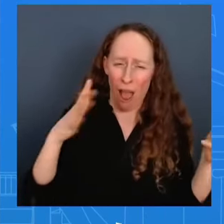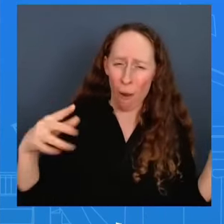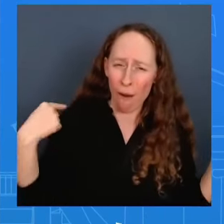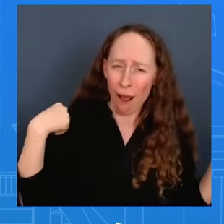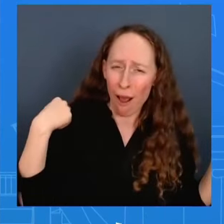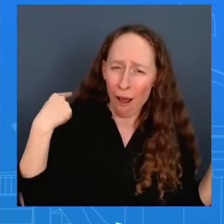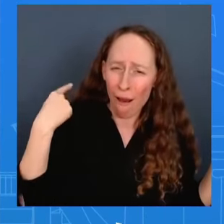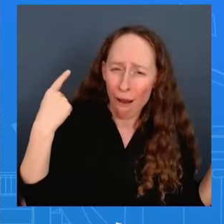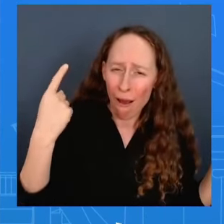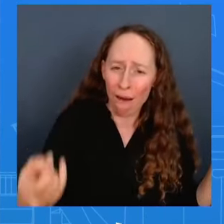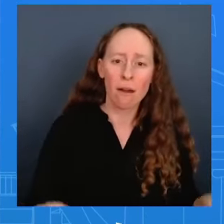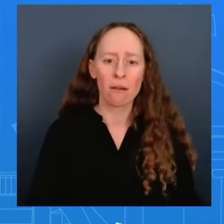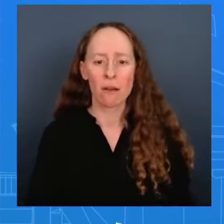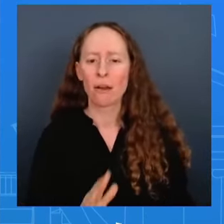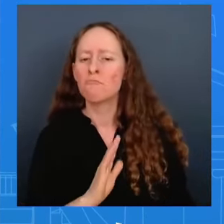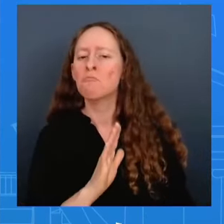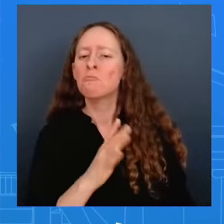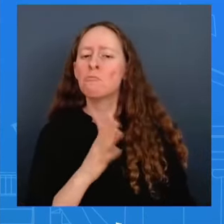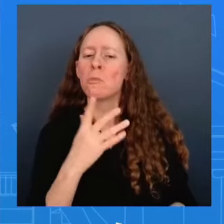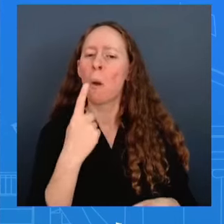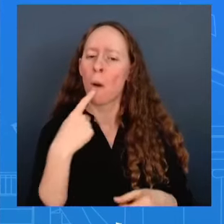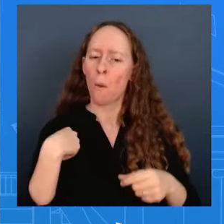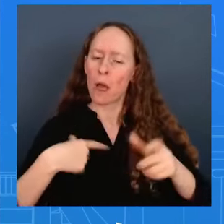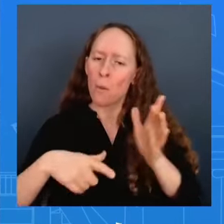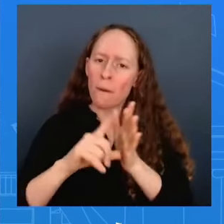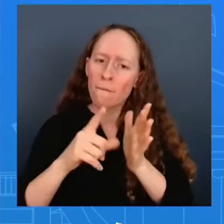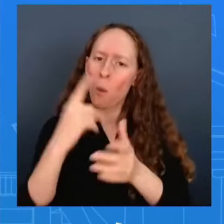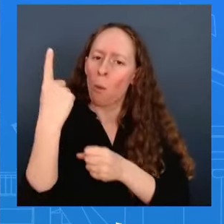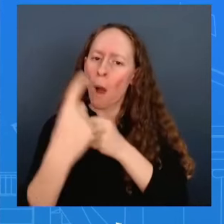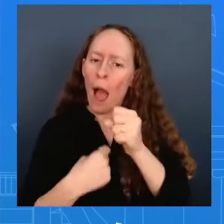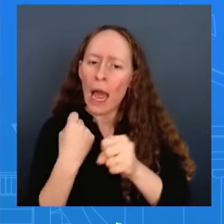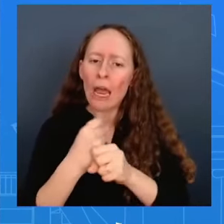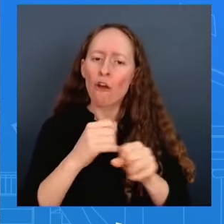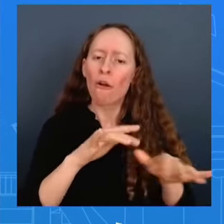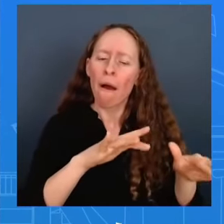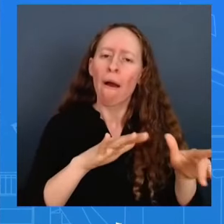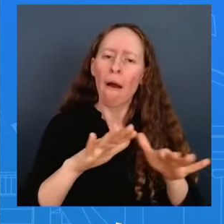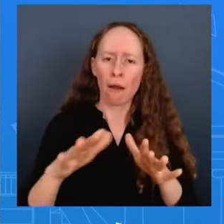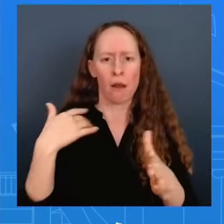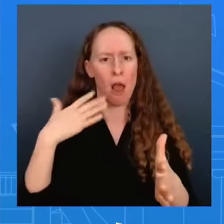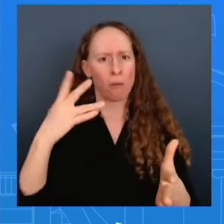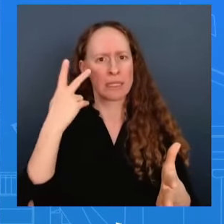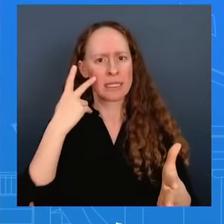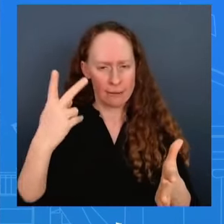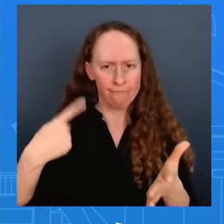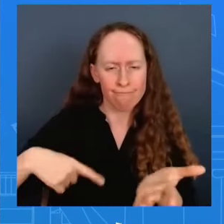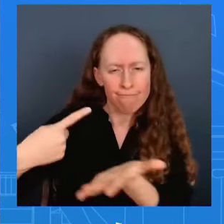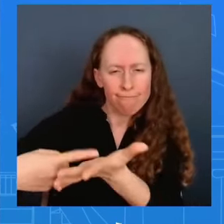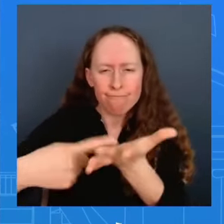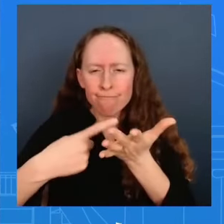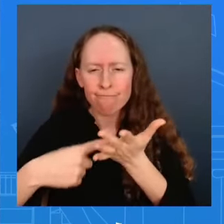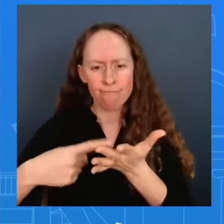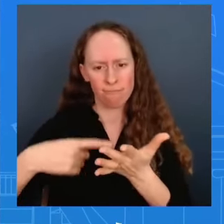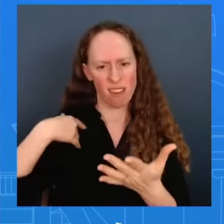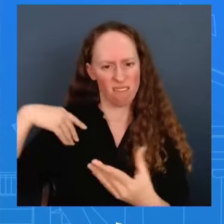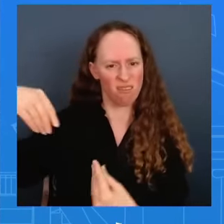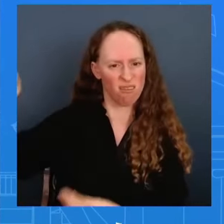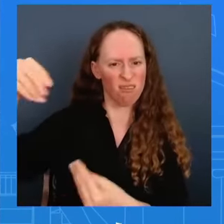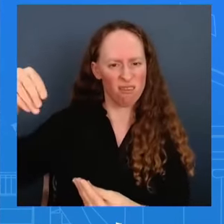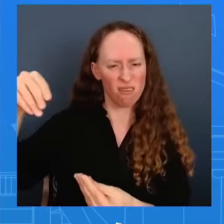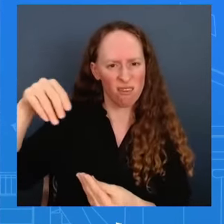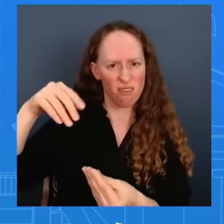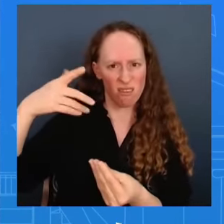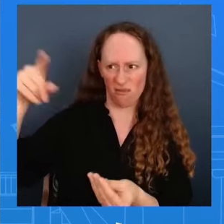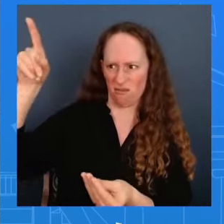um you will see the amount of care that we put into our investigation and our findings yes there